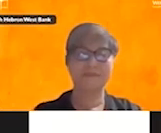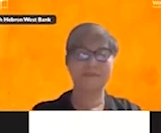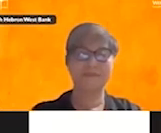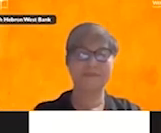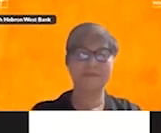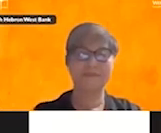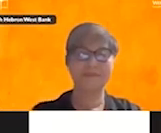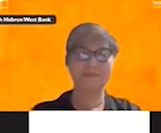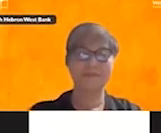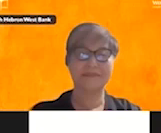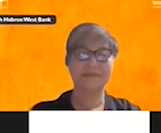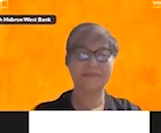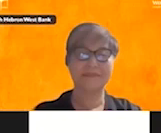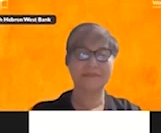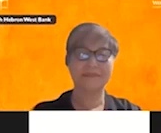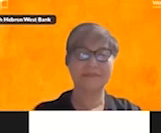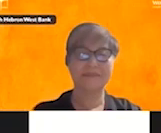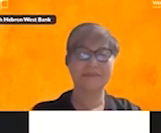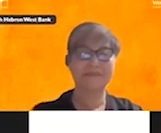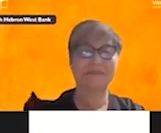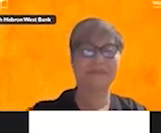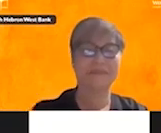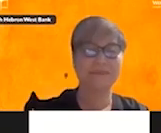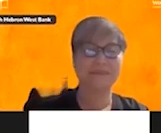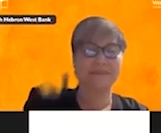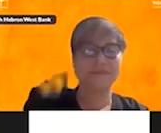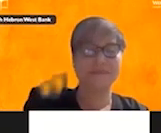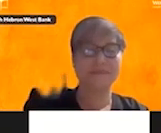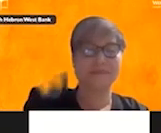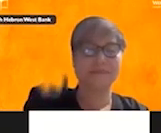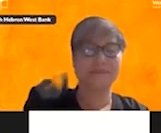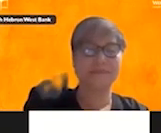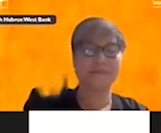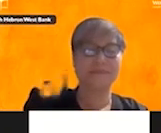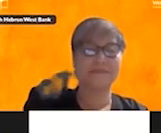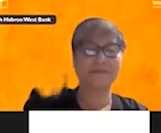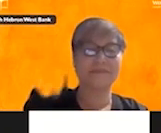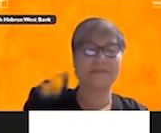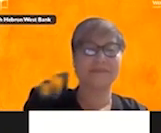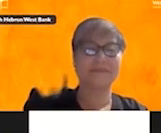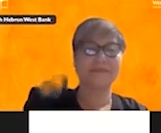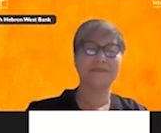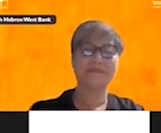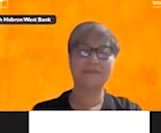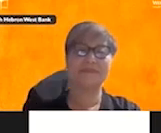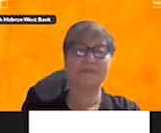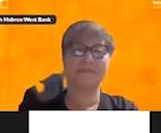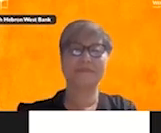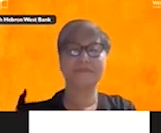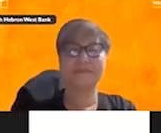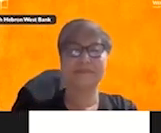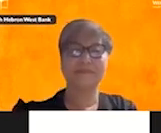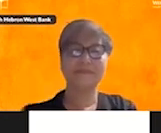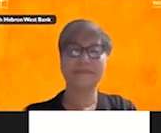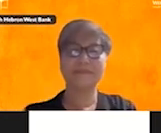After the community recovers from COVID-19, we are looking forward to continue our work, maintain our psychosocial support, and gradually